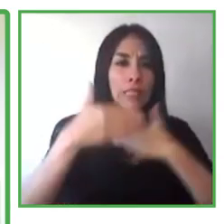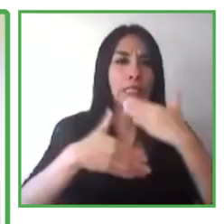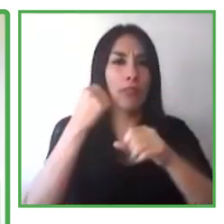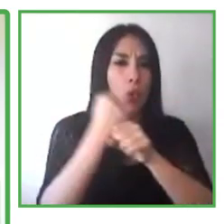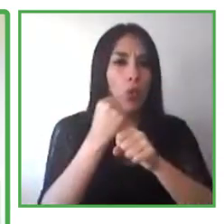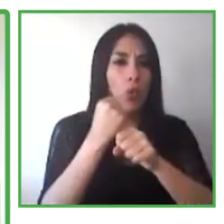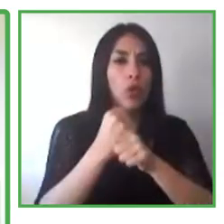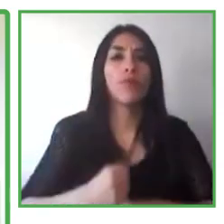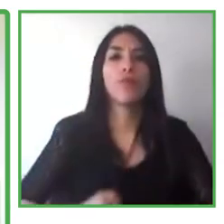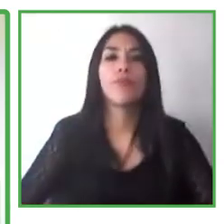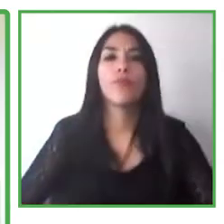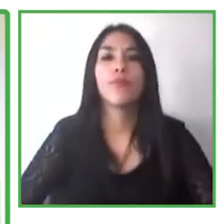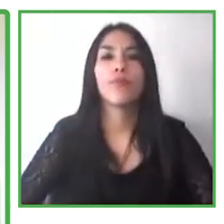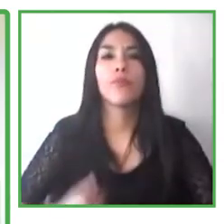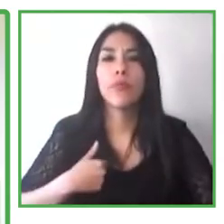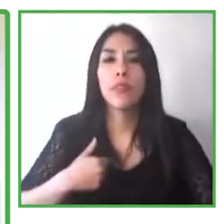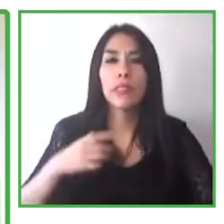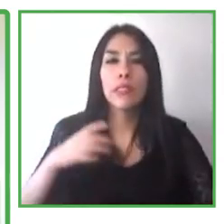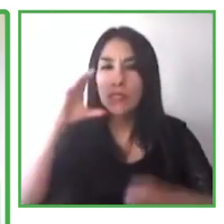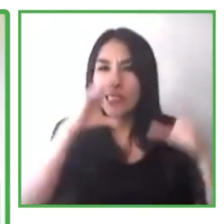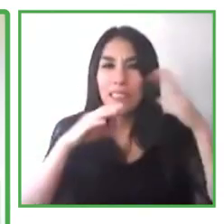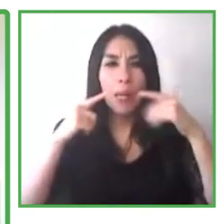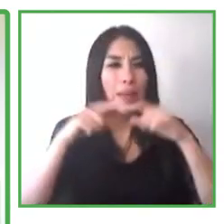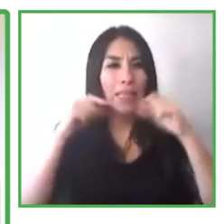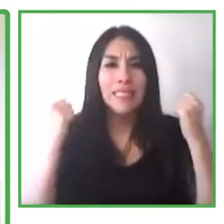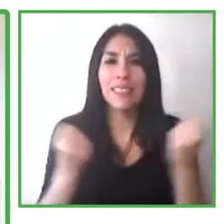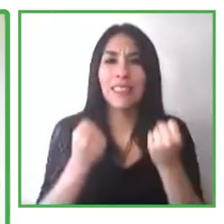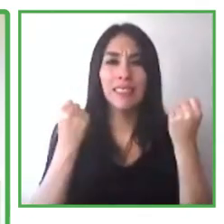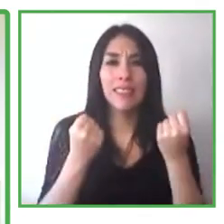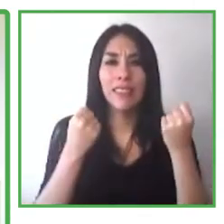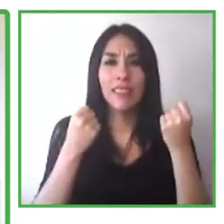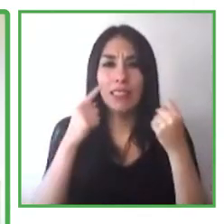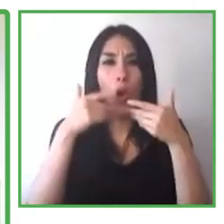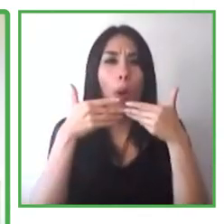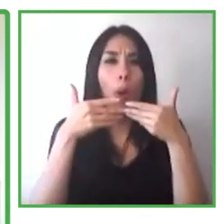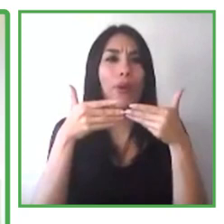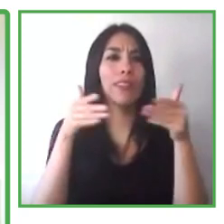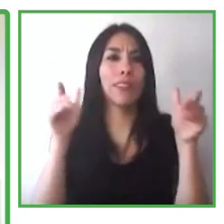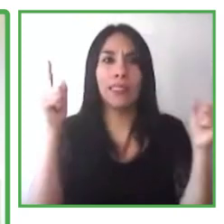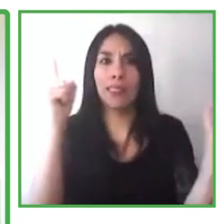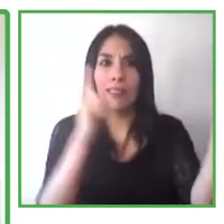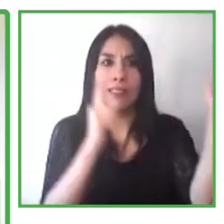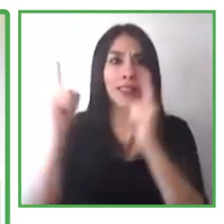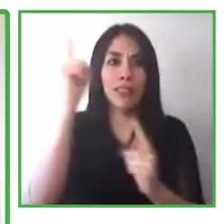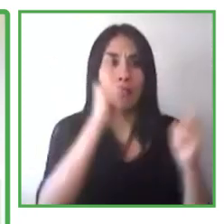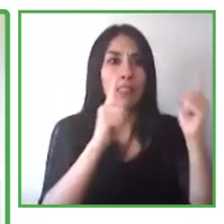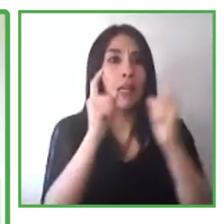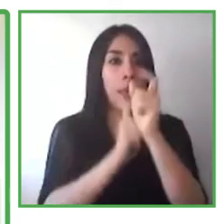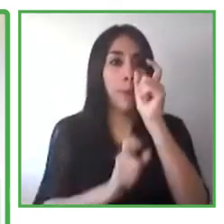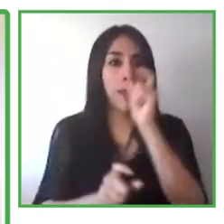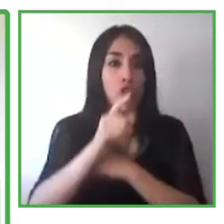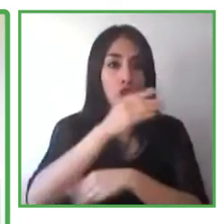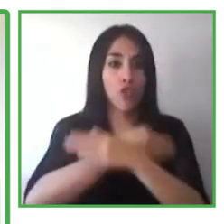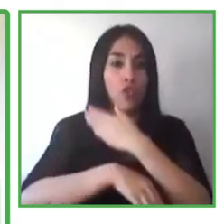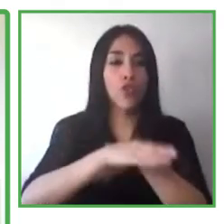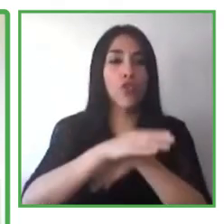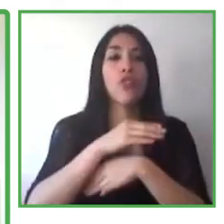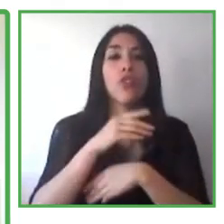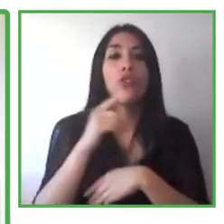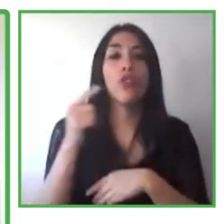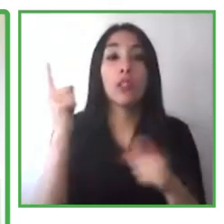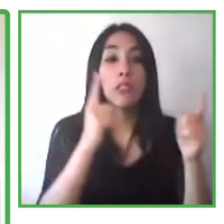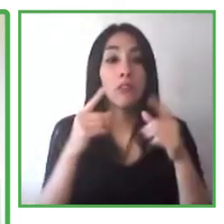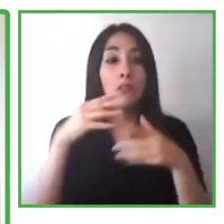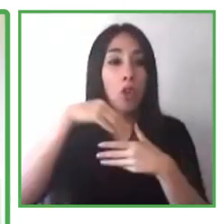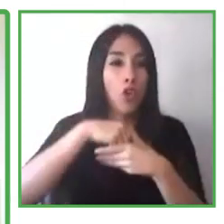underemployment for people with disabilities. So together we need to work on debunking this myth that people with